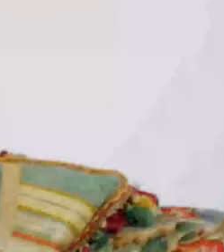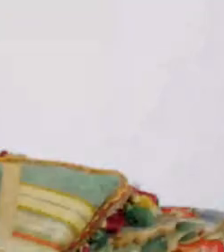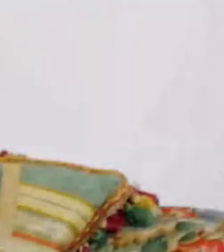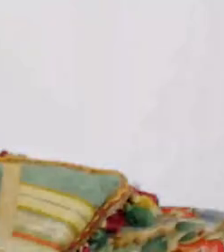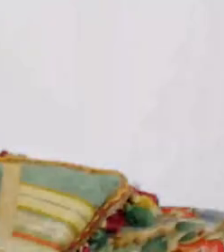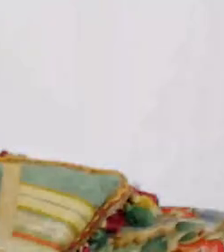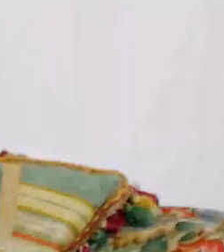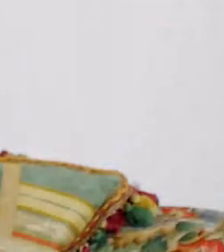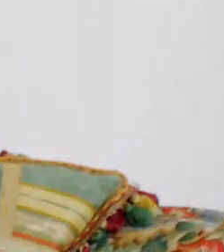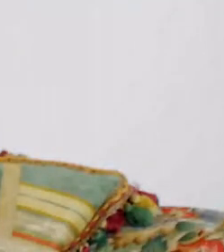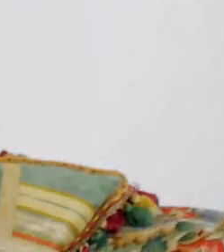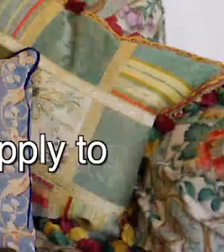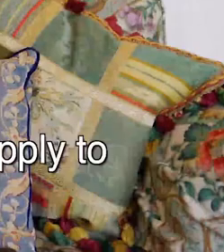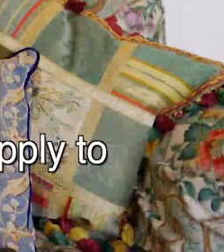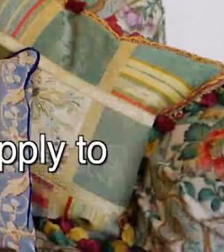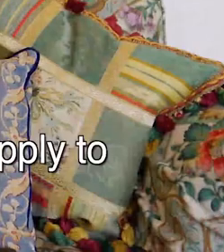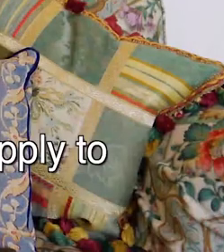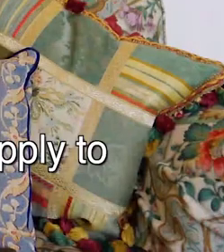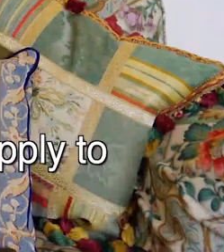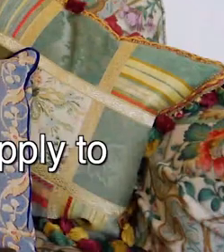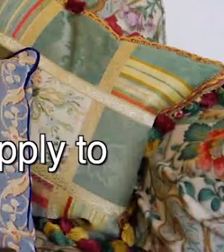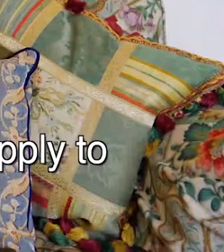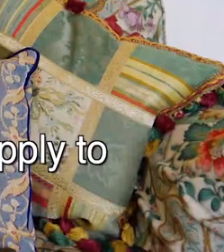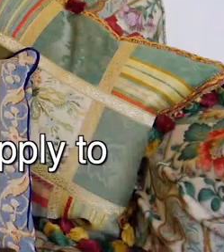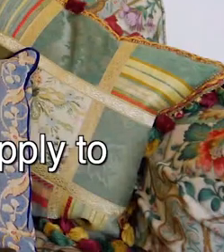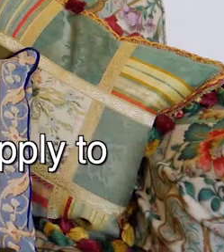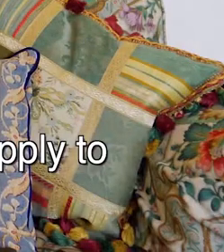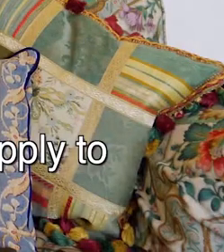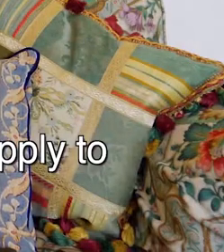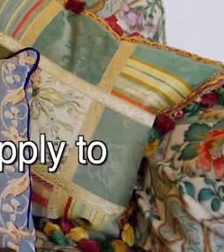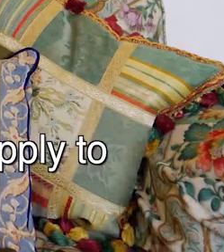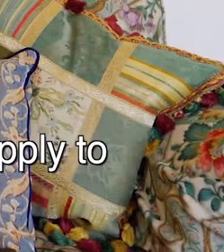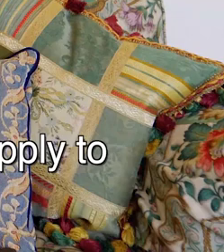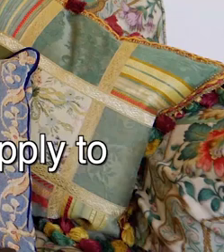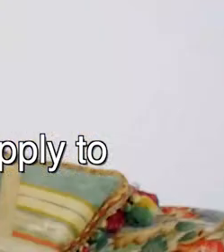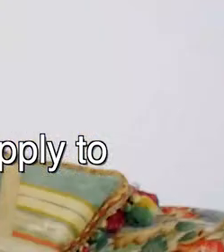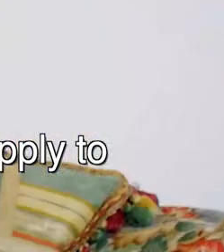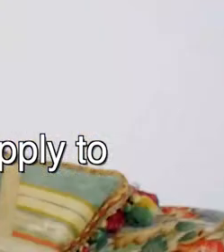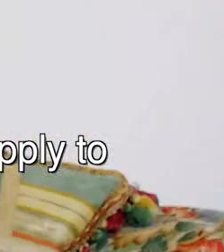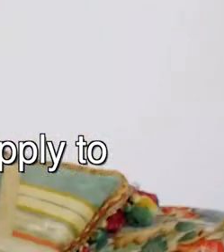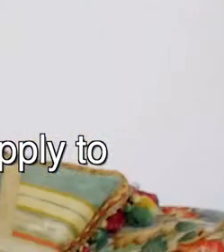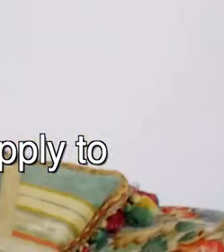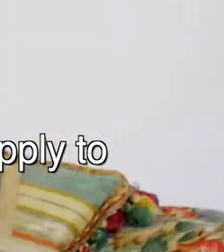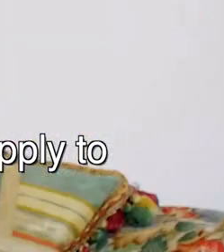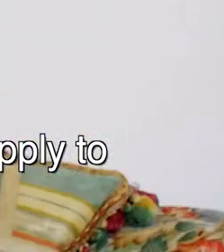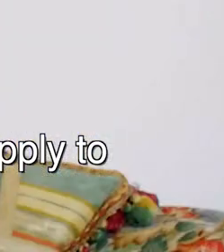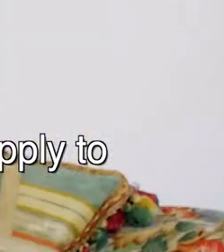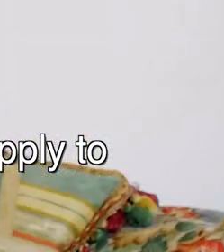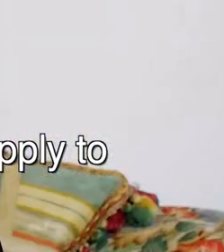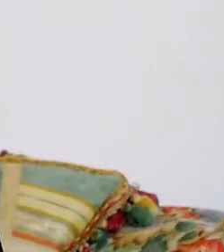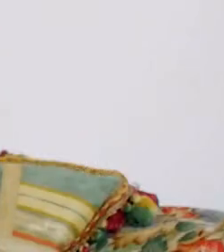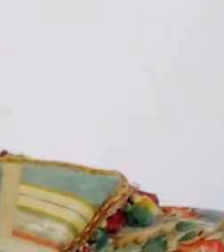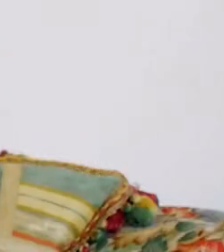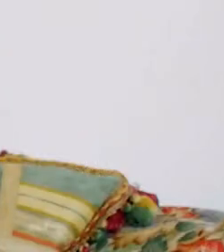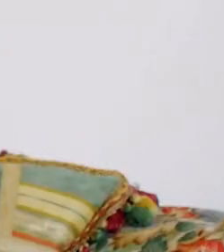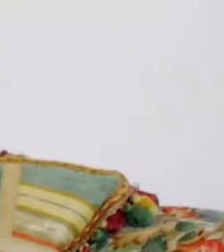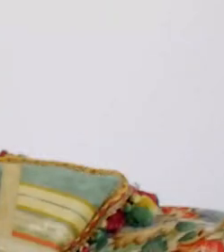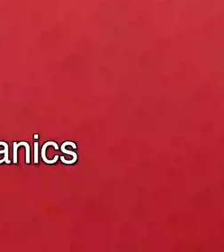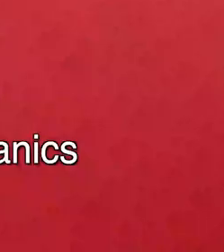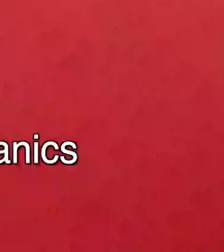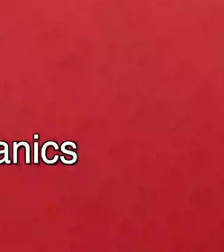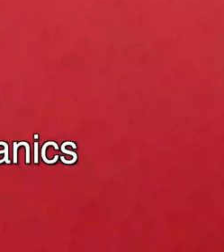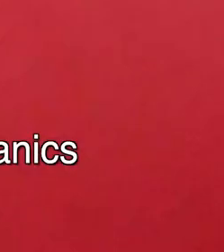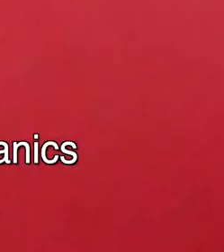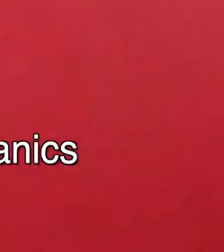Being in the East Midlands, it's been difficult to find opportunities that apply to what I want to do, which is directing.